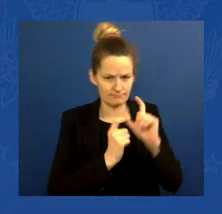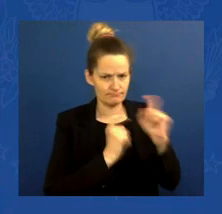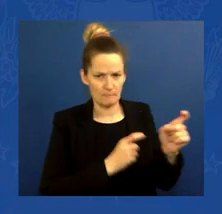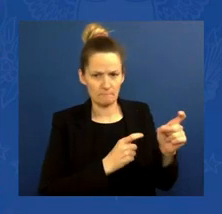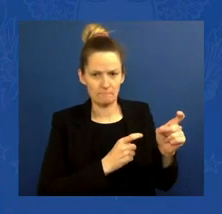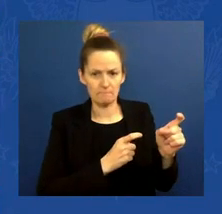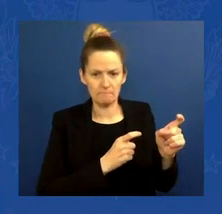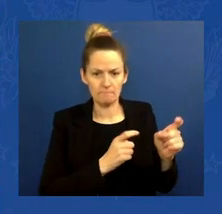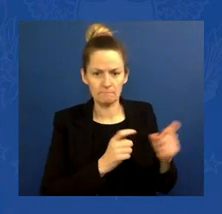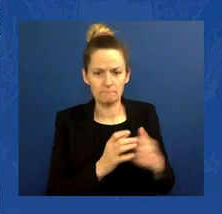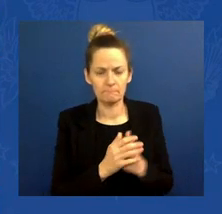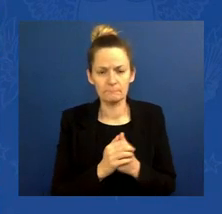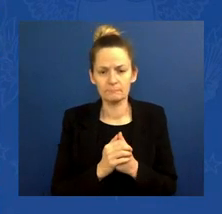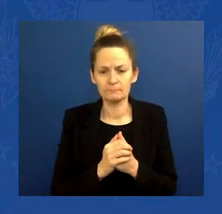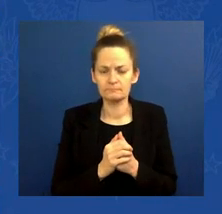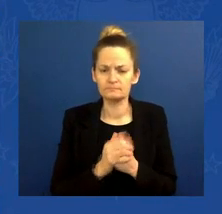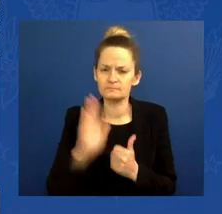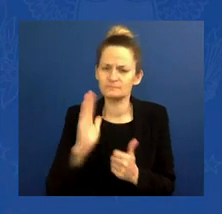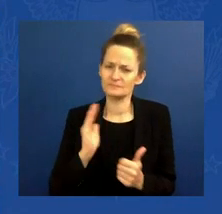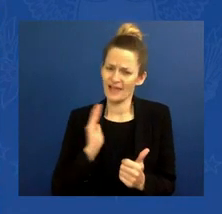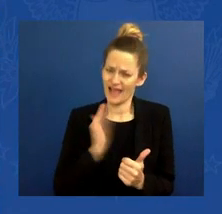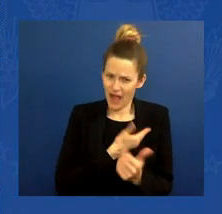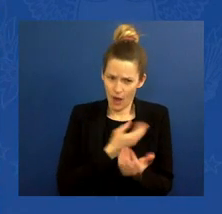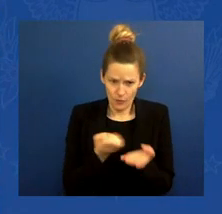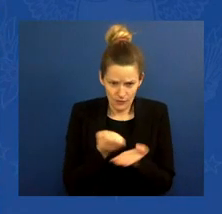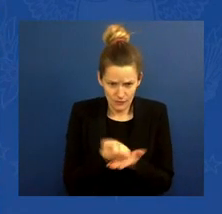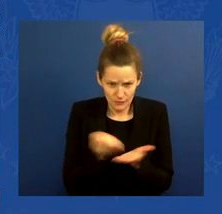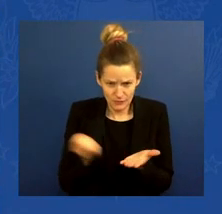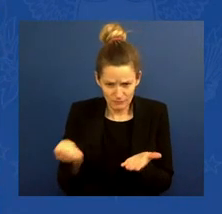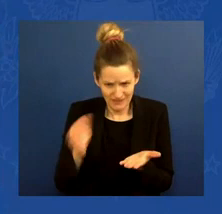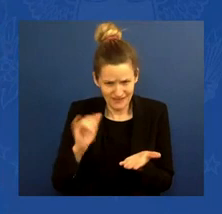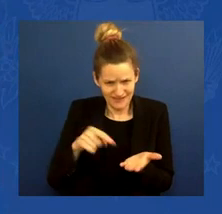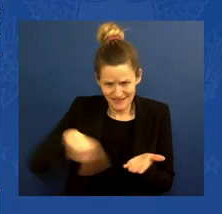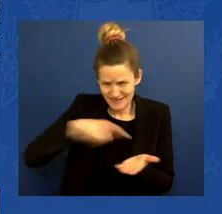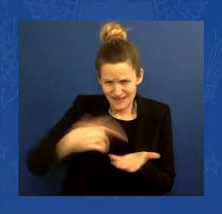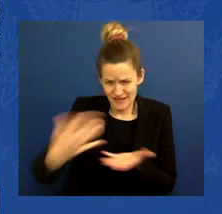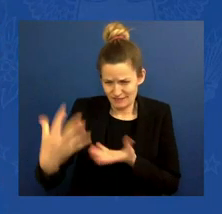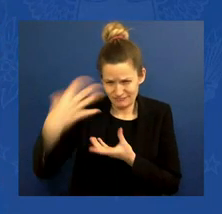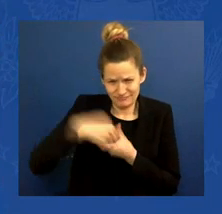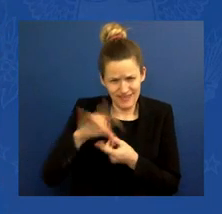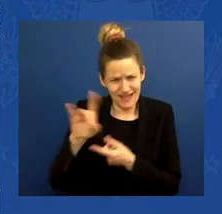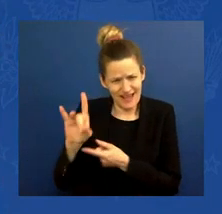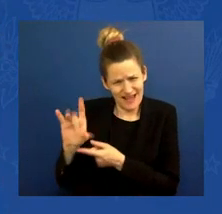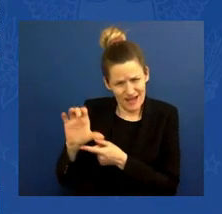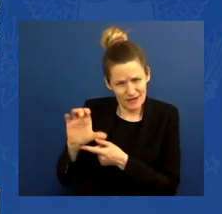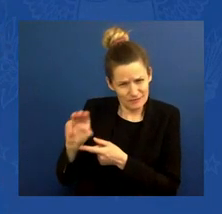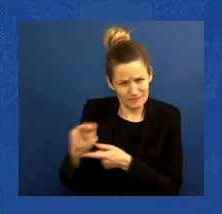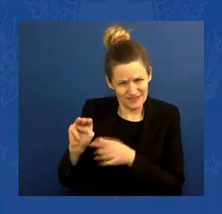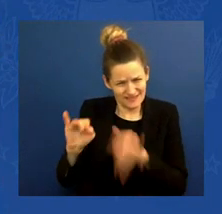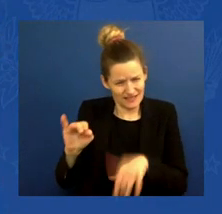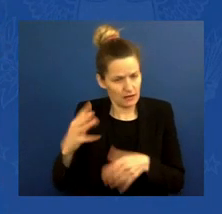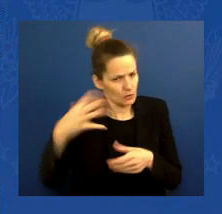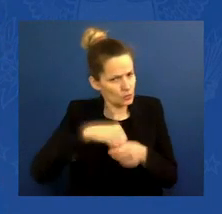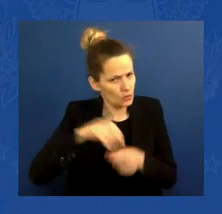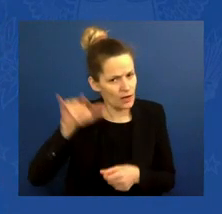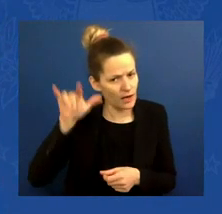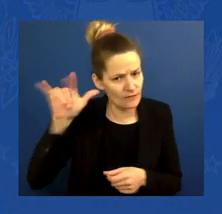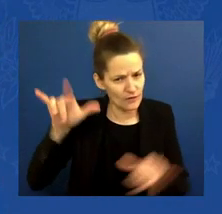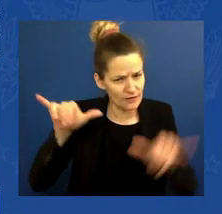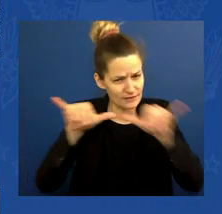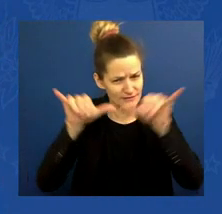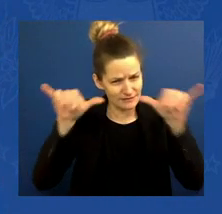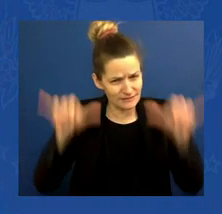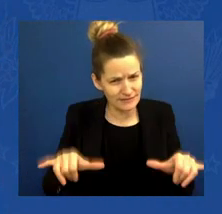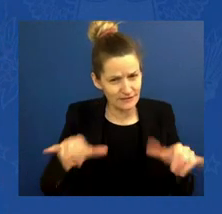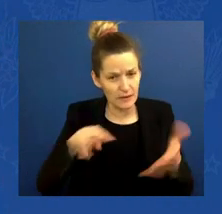systems to make sure the Ukrainian military can continue to — can continue to stop the planes and helicopters that have been attacking their people